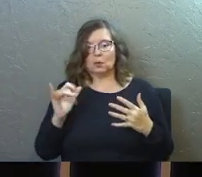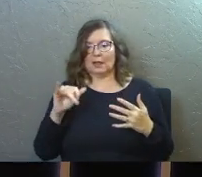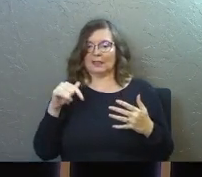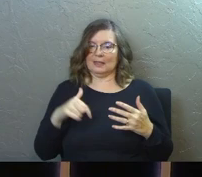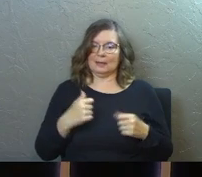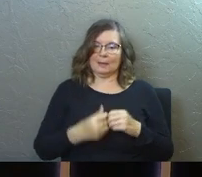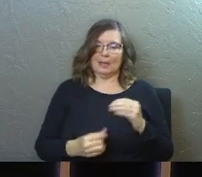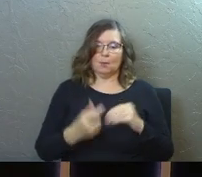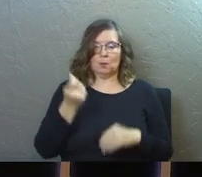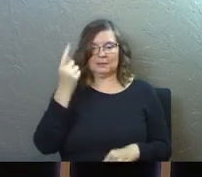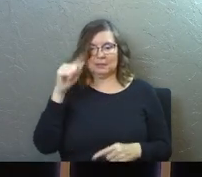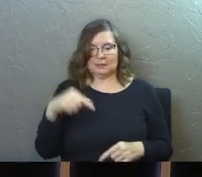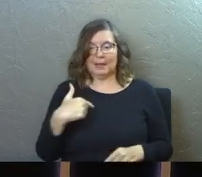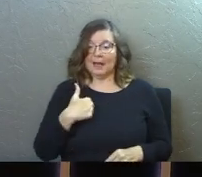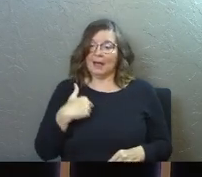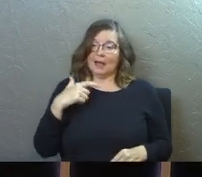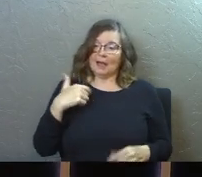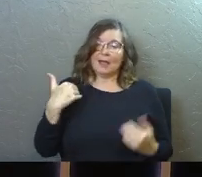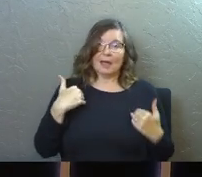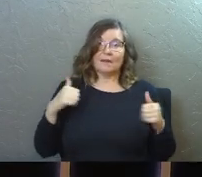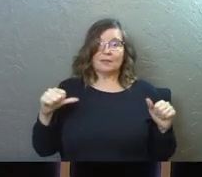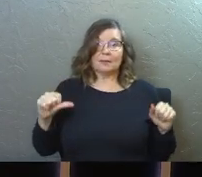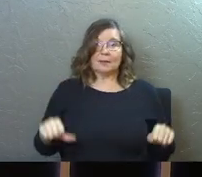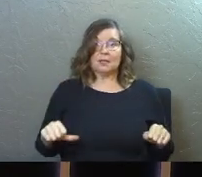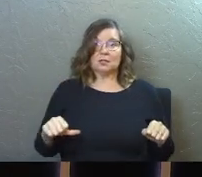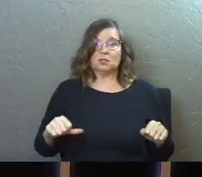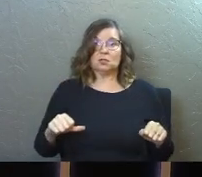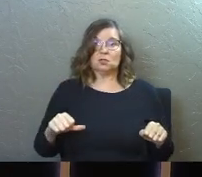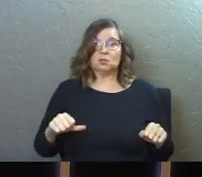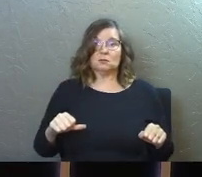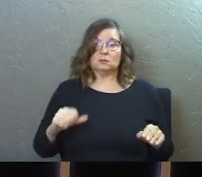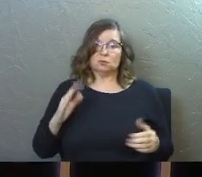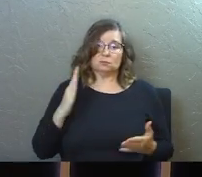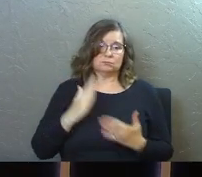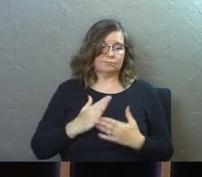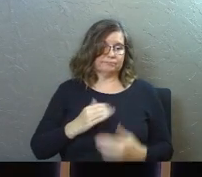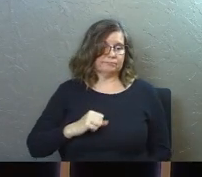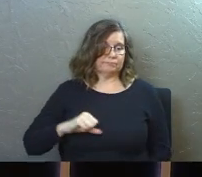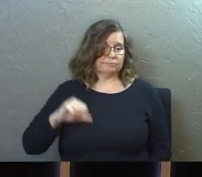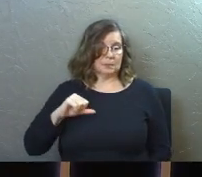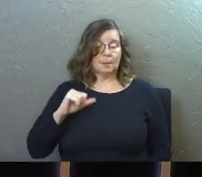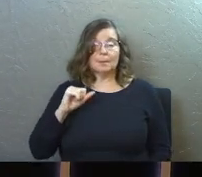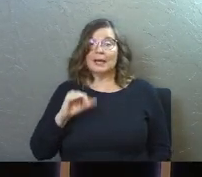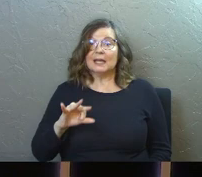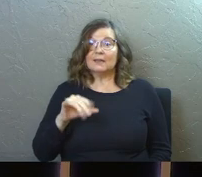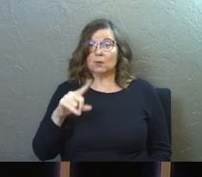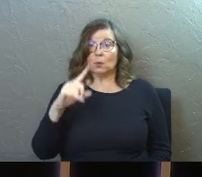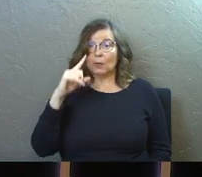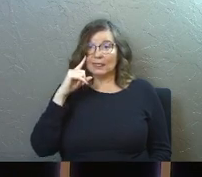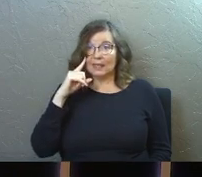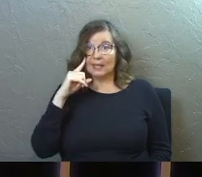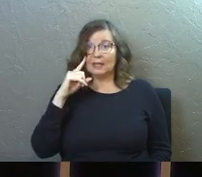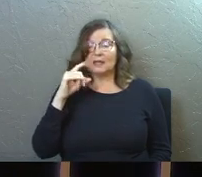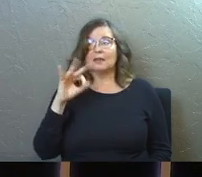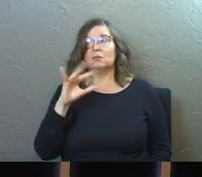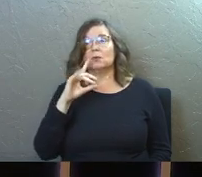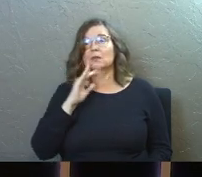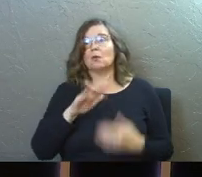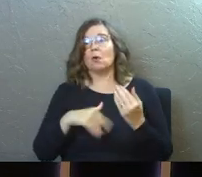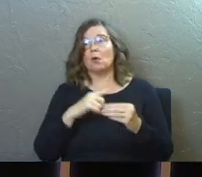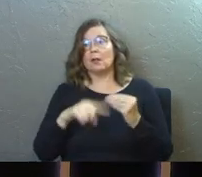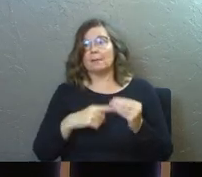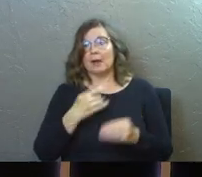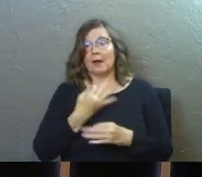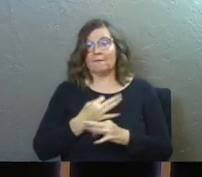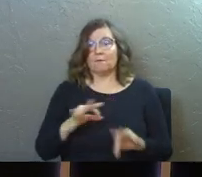you're like, this makes more sense to me. Like I have the ability to shut it down. But if you think, if you think all